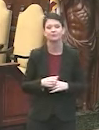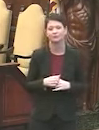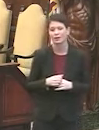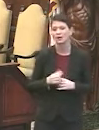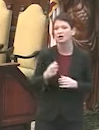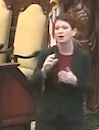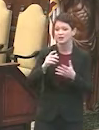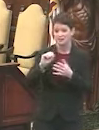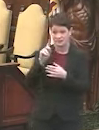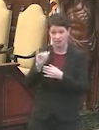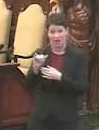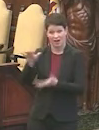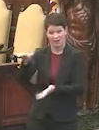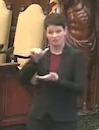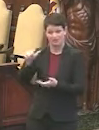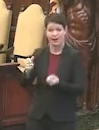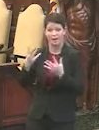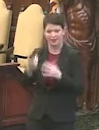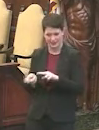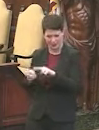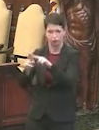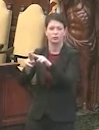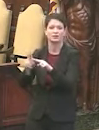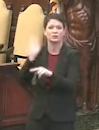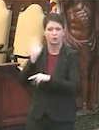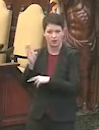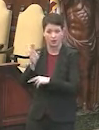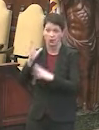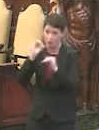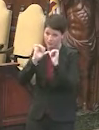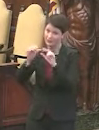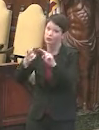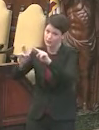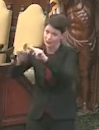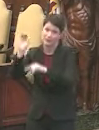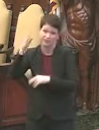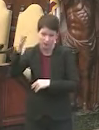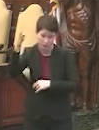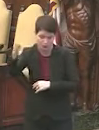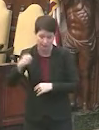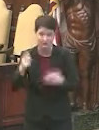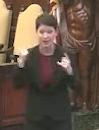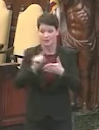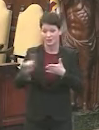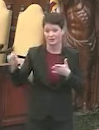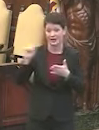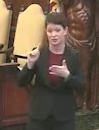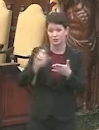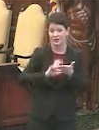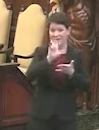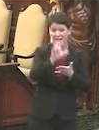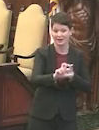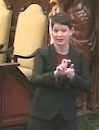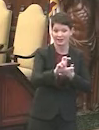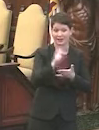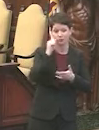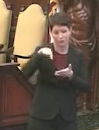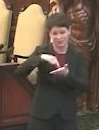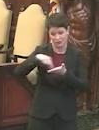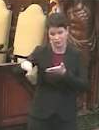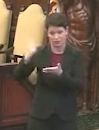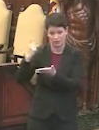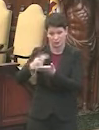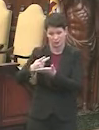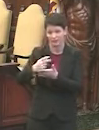has been increasing, and there's hope that we'll continue to increase in the future. Now, last week, there was allocated to us for delivery. This week,